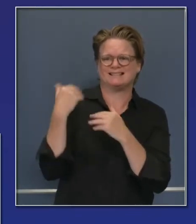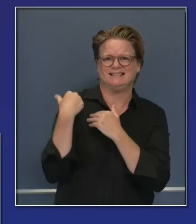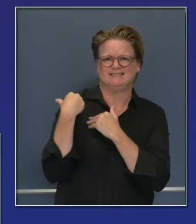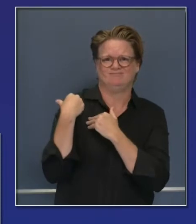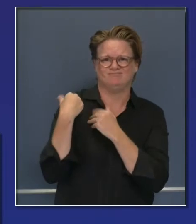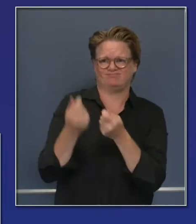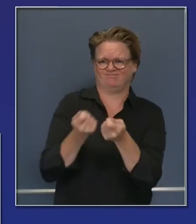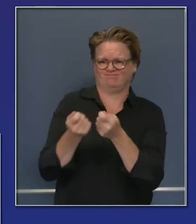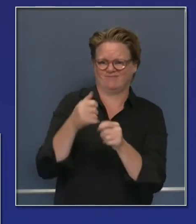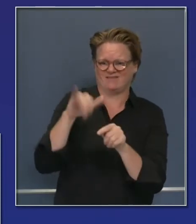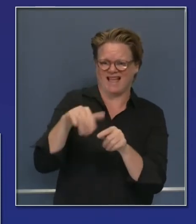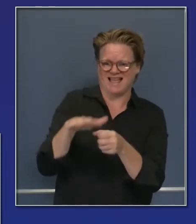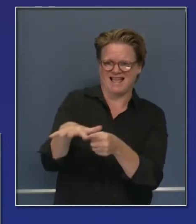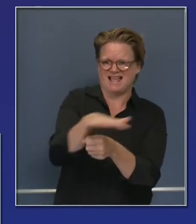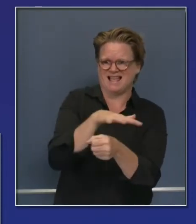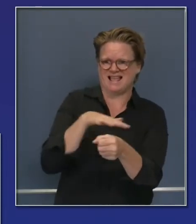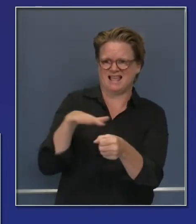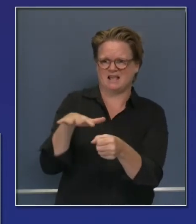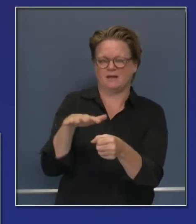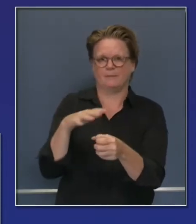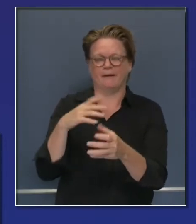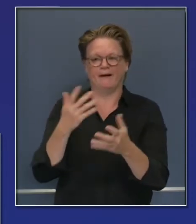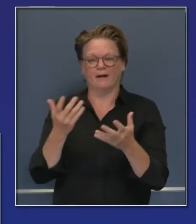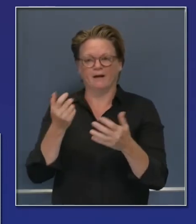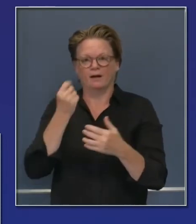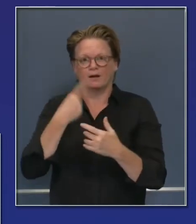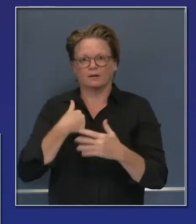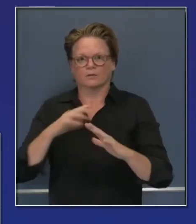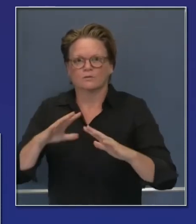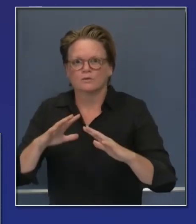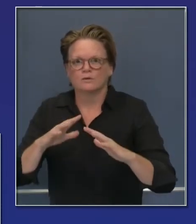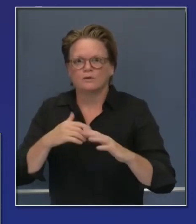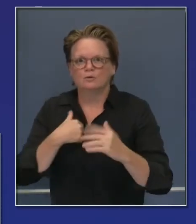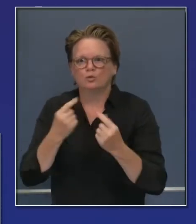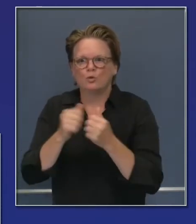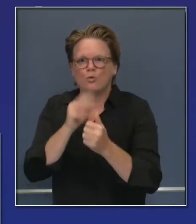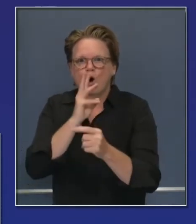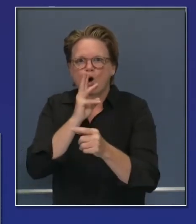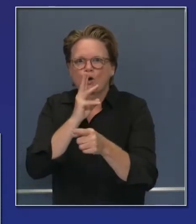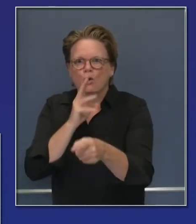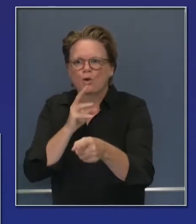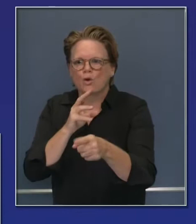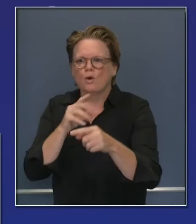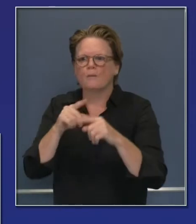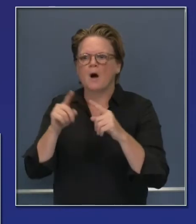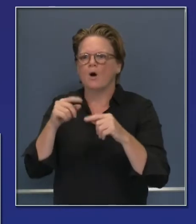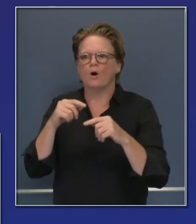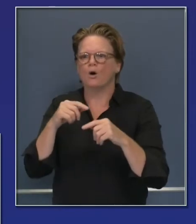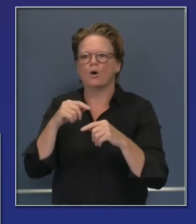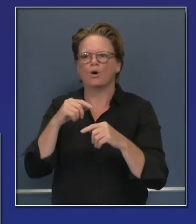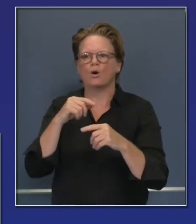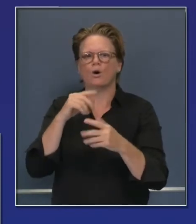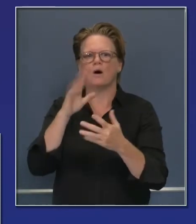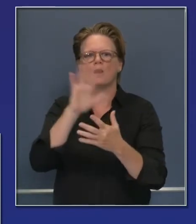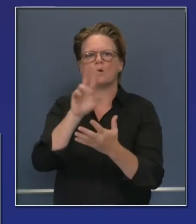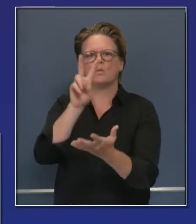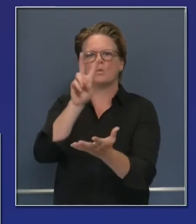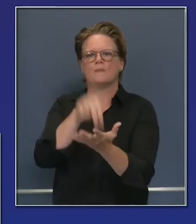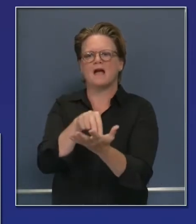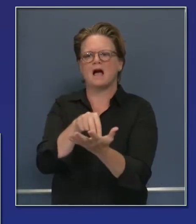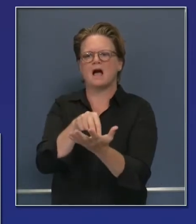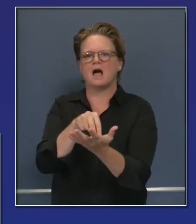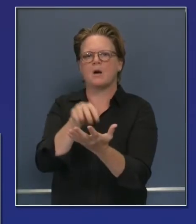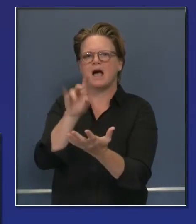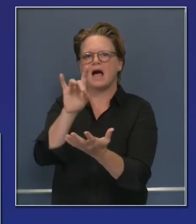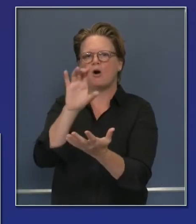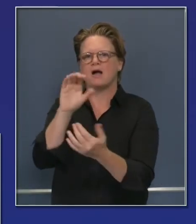work. There was real concern around this fire. Just 2,800 acres on Monday. The containment over the